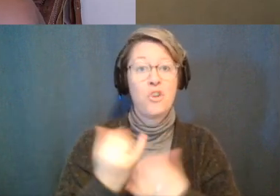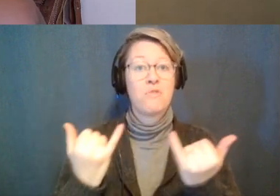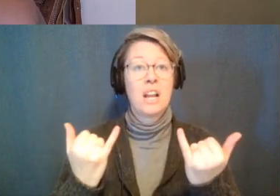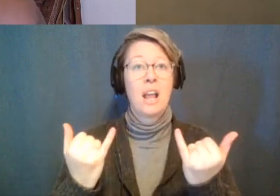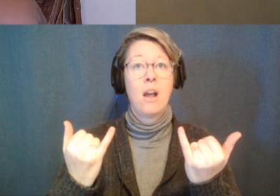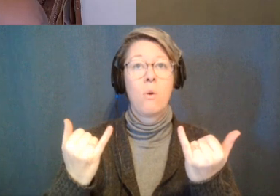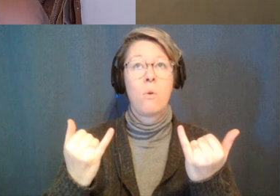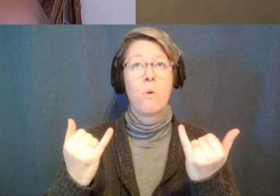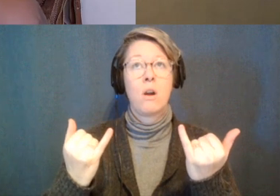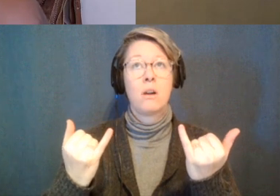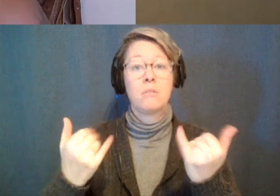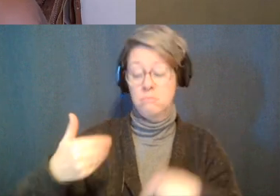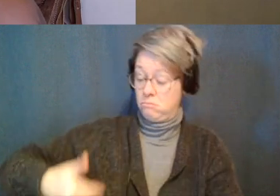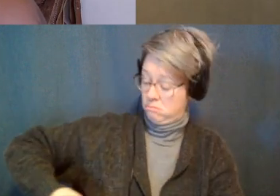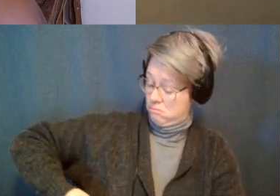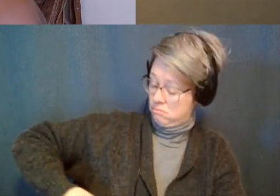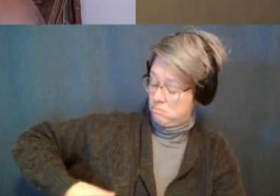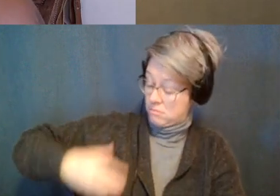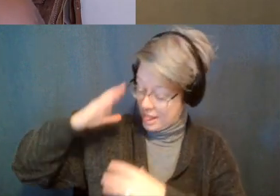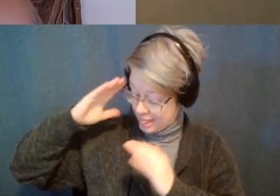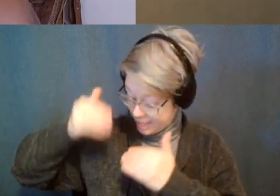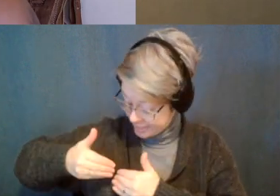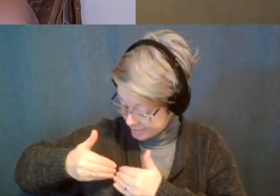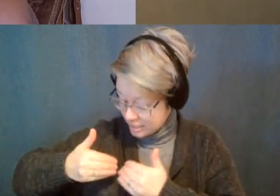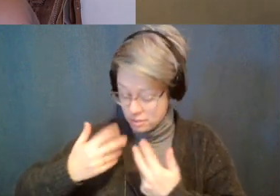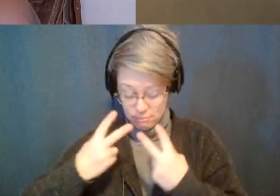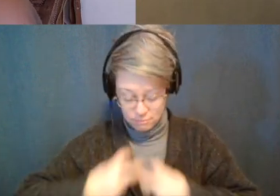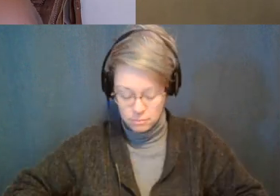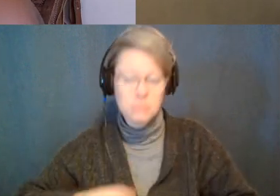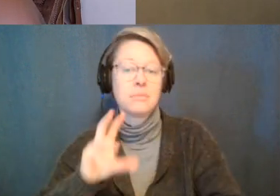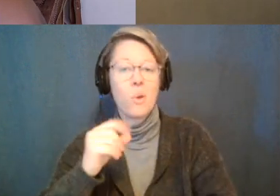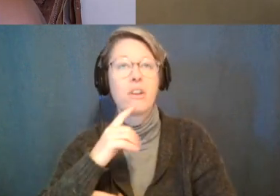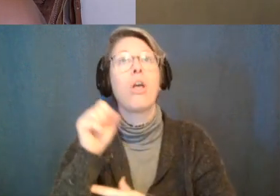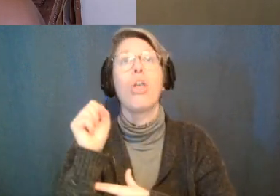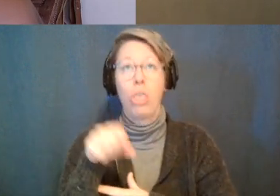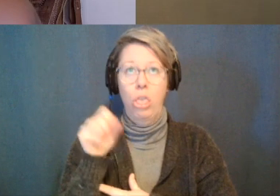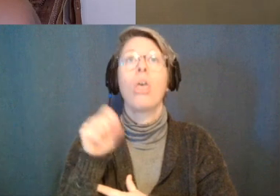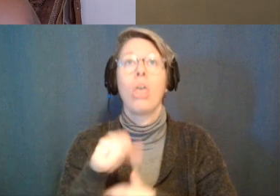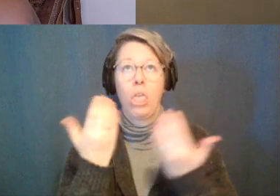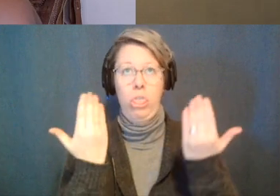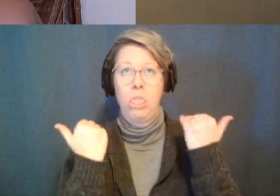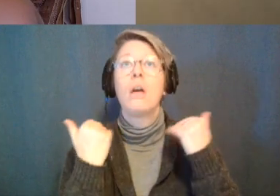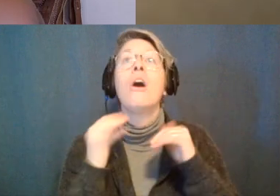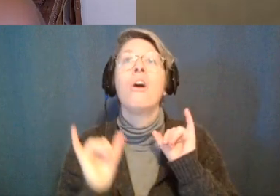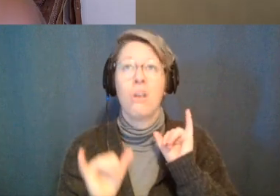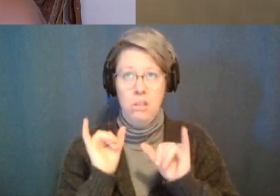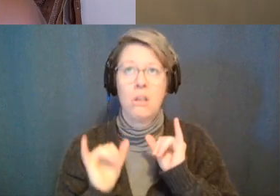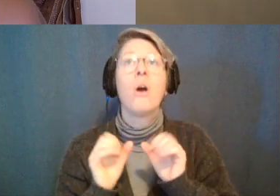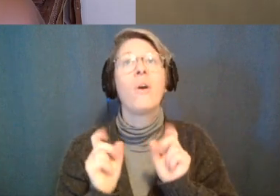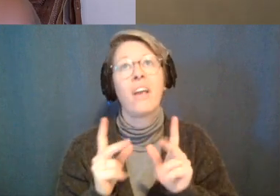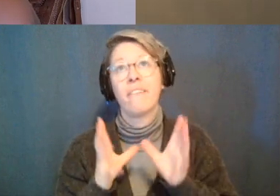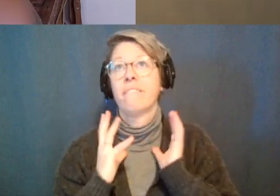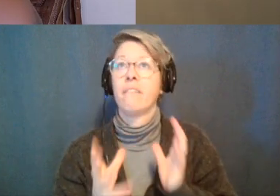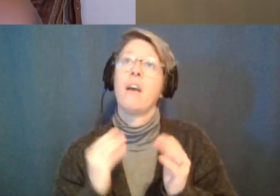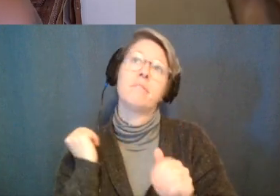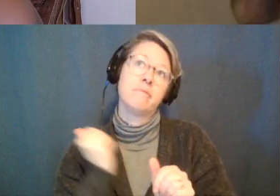or following their internal compass they're just saying yes oh this is what i have to do yes oh this is what i have to do yes oh and